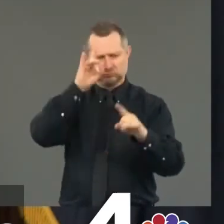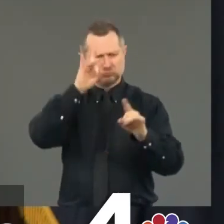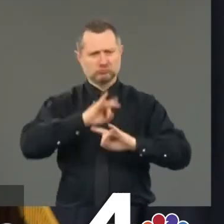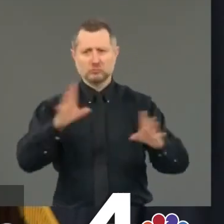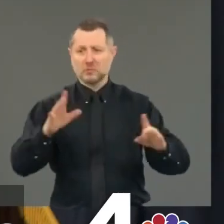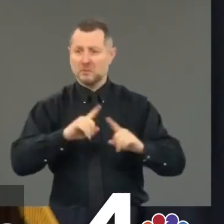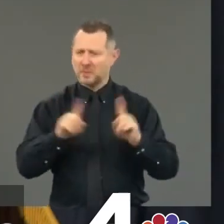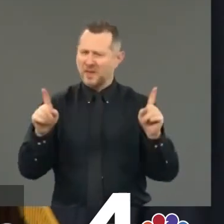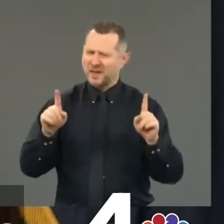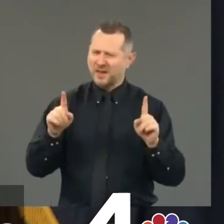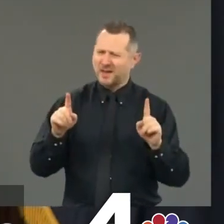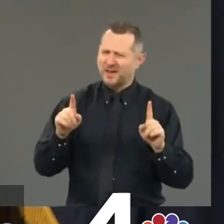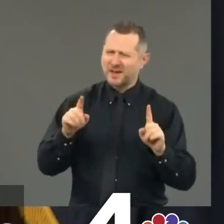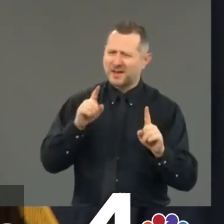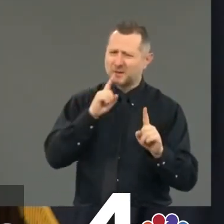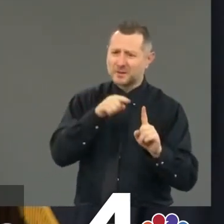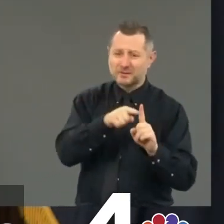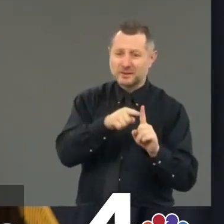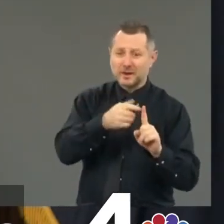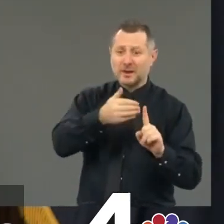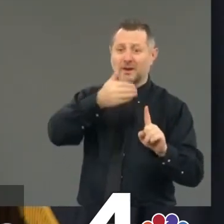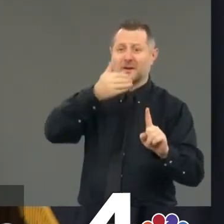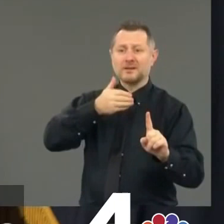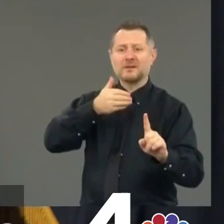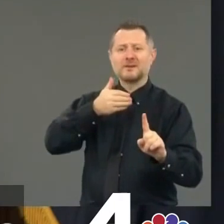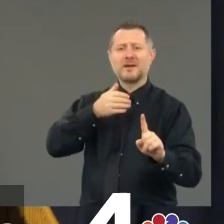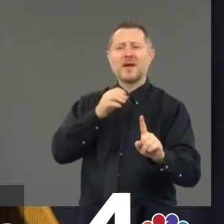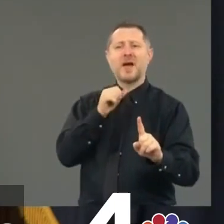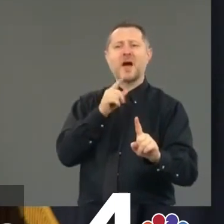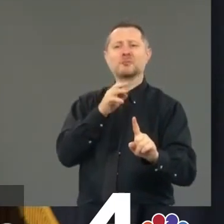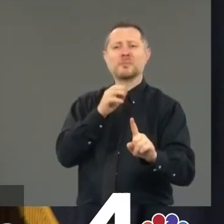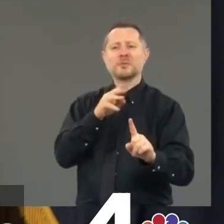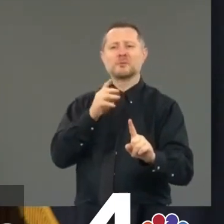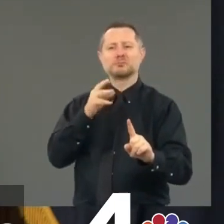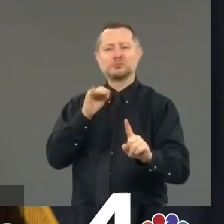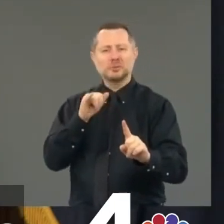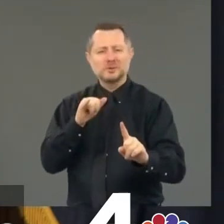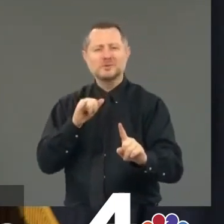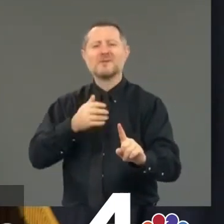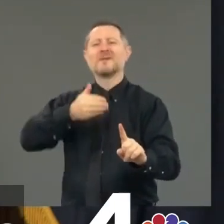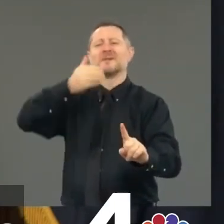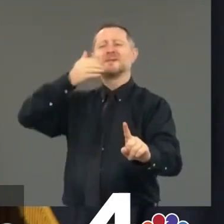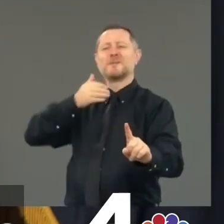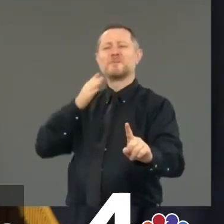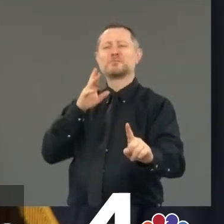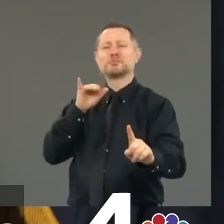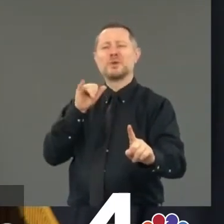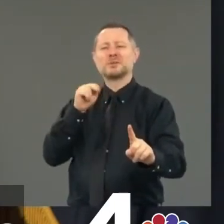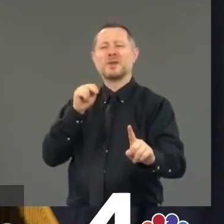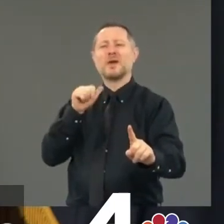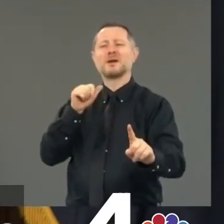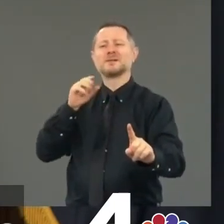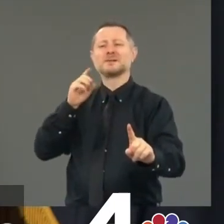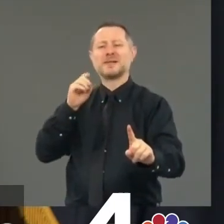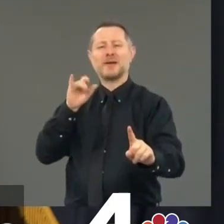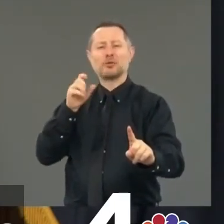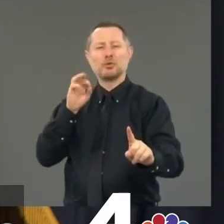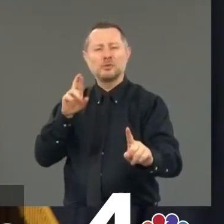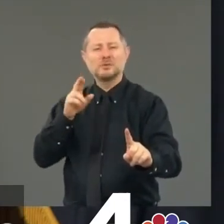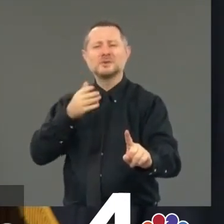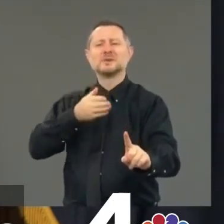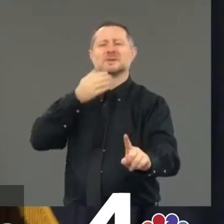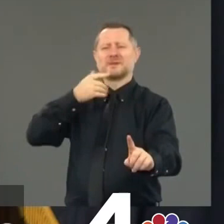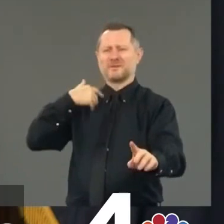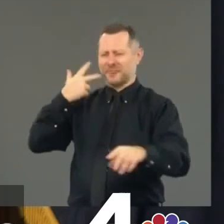George Floyd, it's Ahmaud Arbery, it's Breonna Taylor, all just in the past three months. It's 30 years